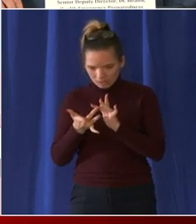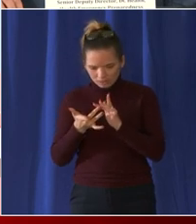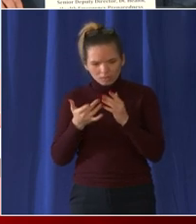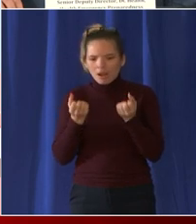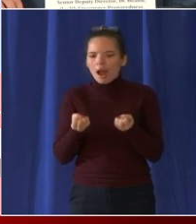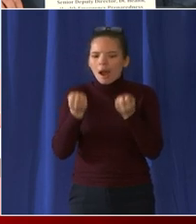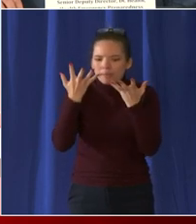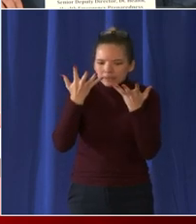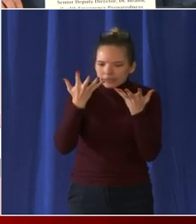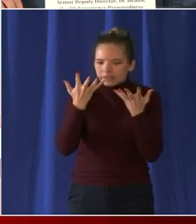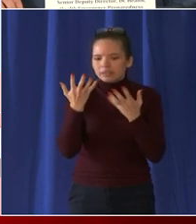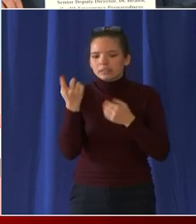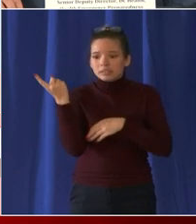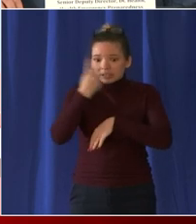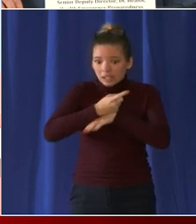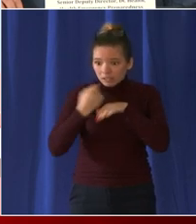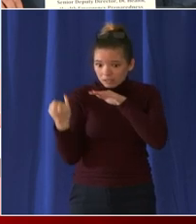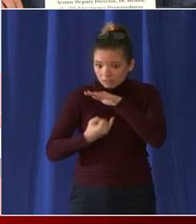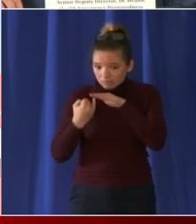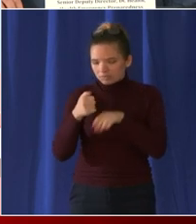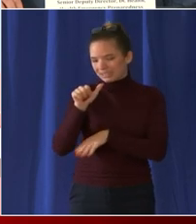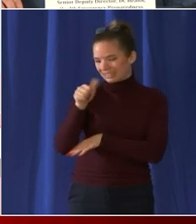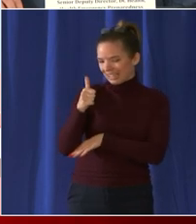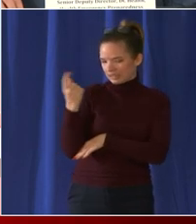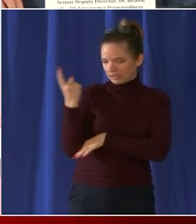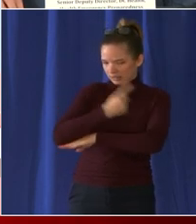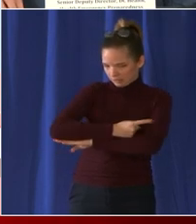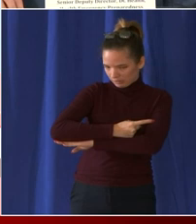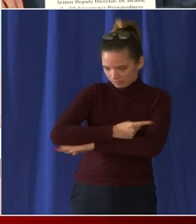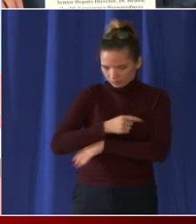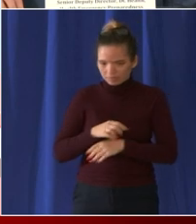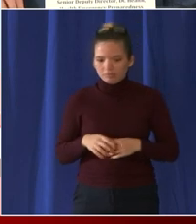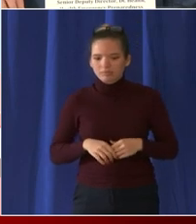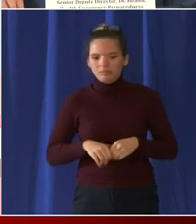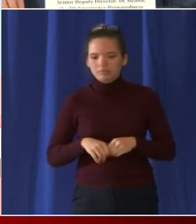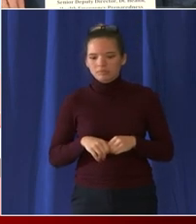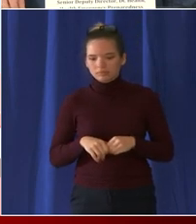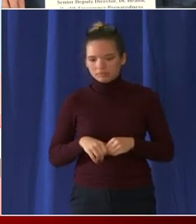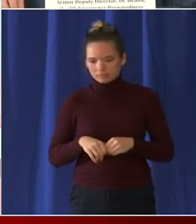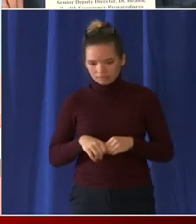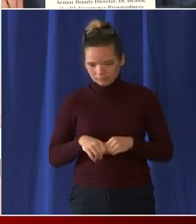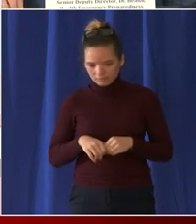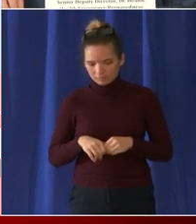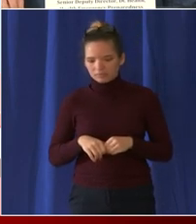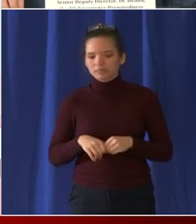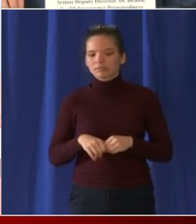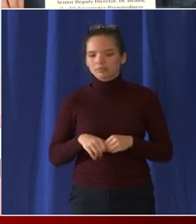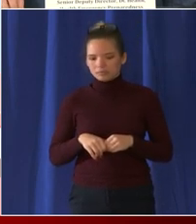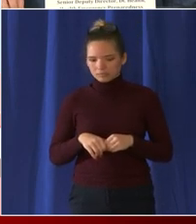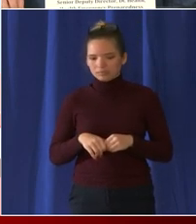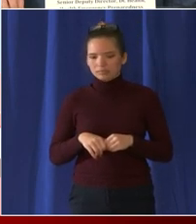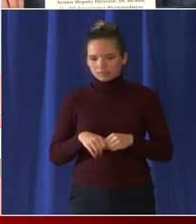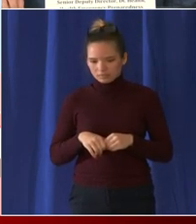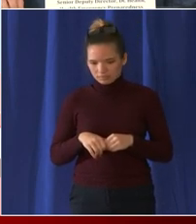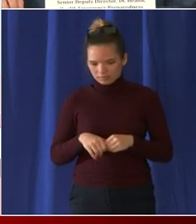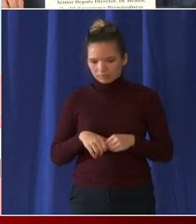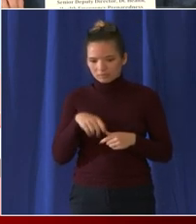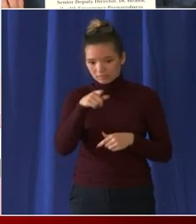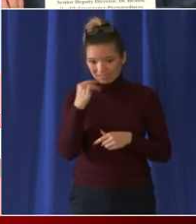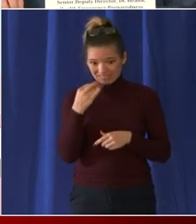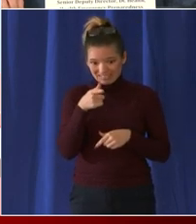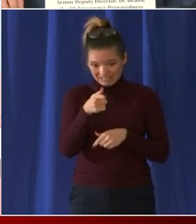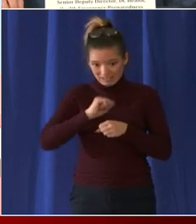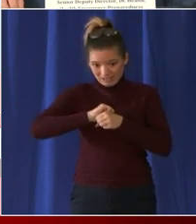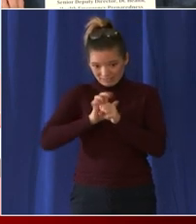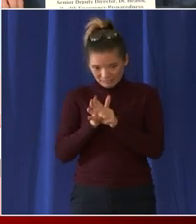we also want you to report your result to coronavirus.dc.gov slash over the counter if you have used a